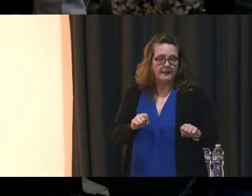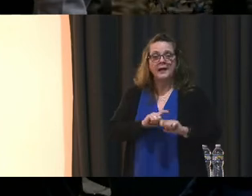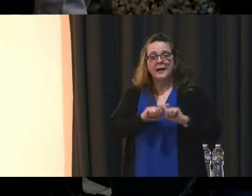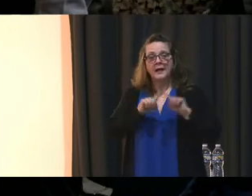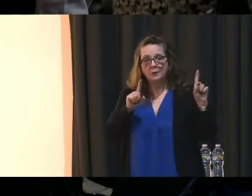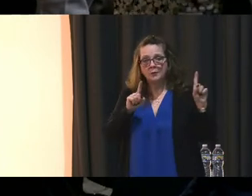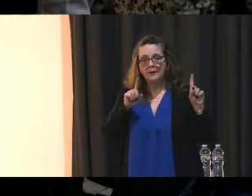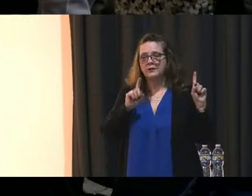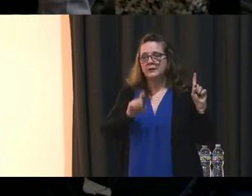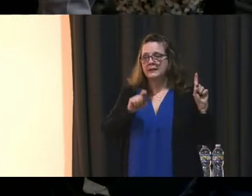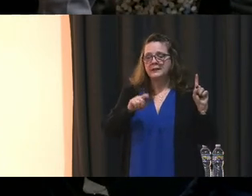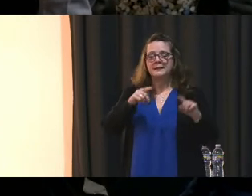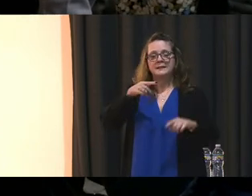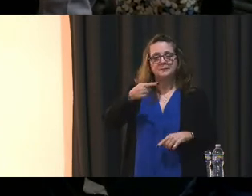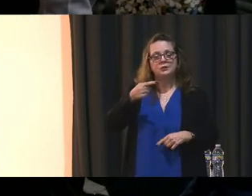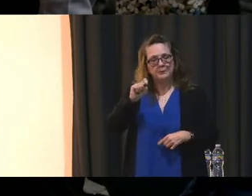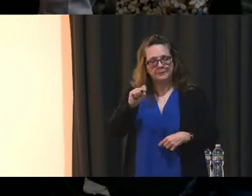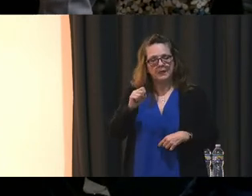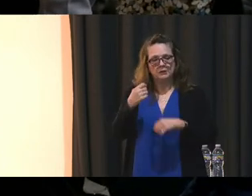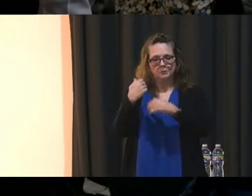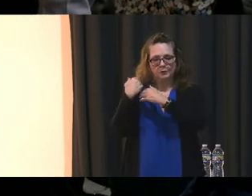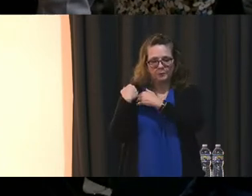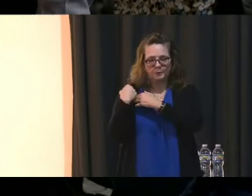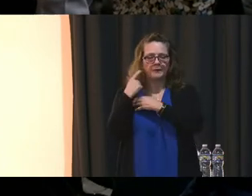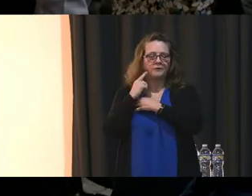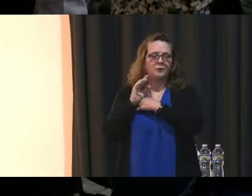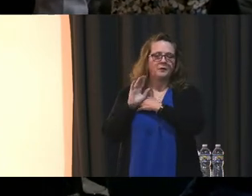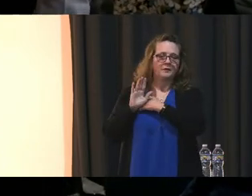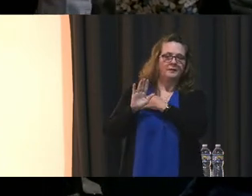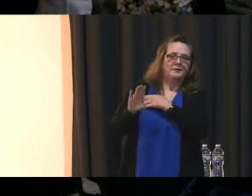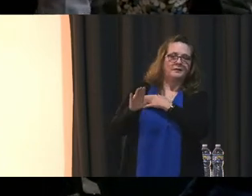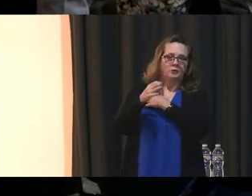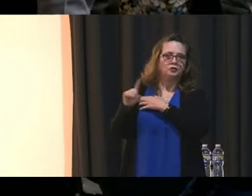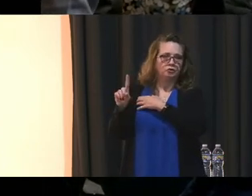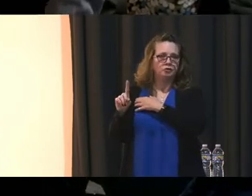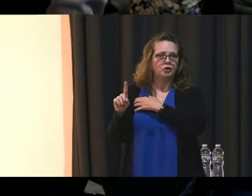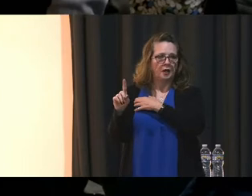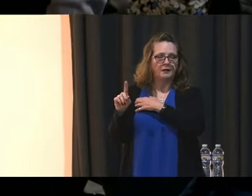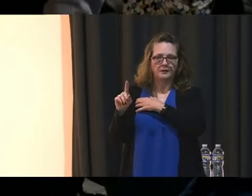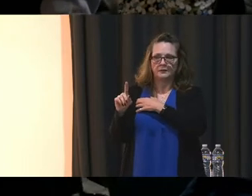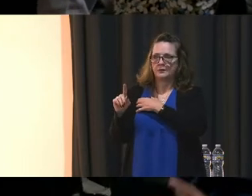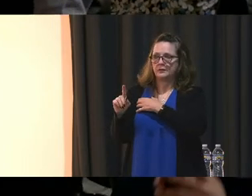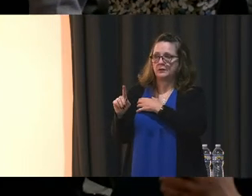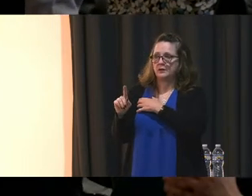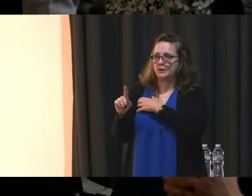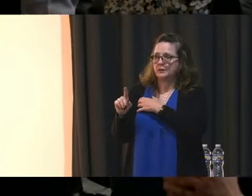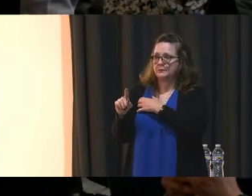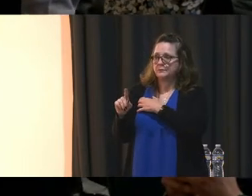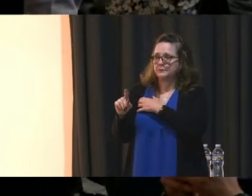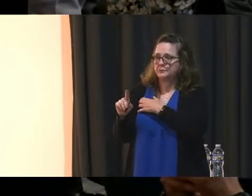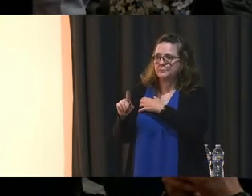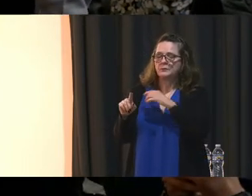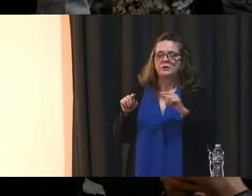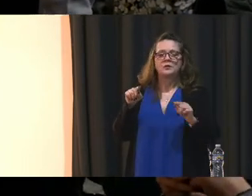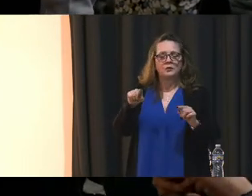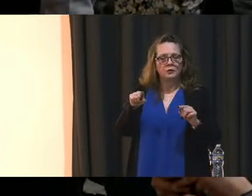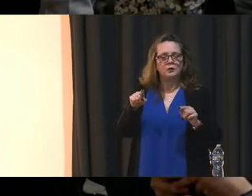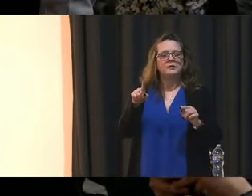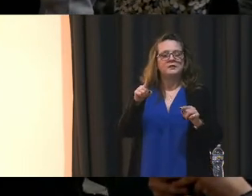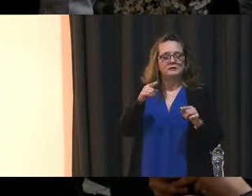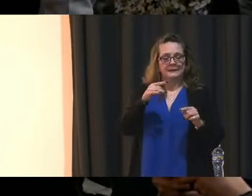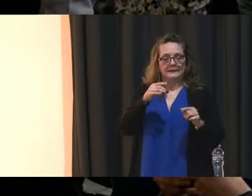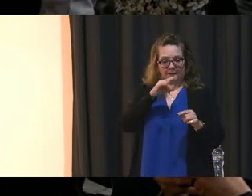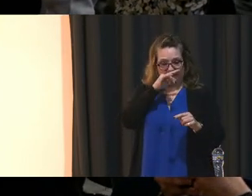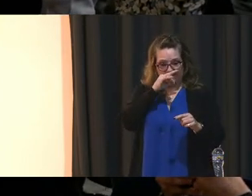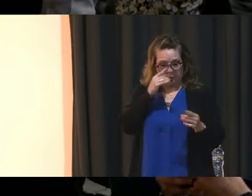needs you to be accountable for your child as well. Although we're here eight hours with your child, you still have to help